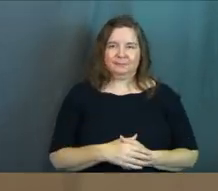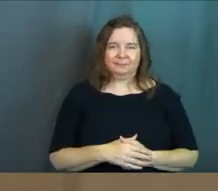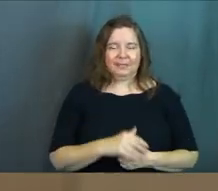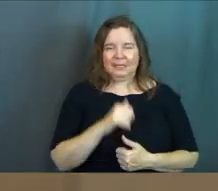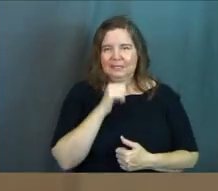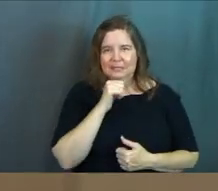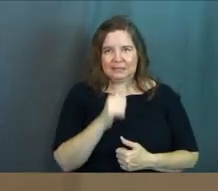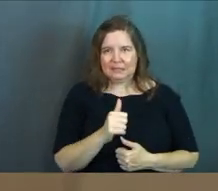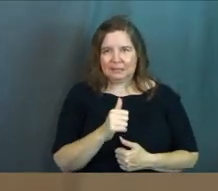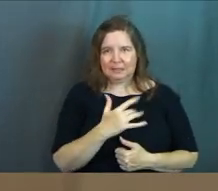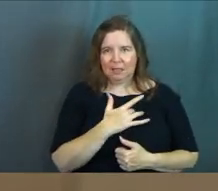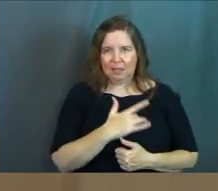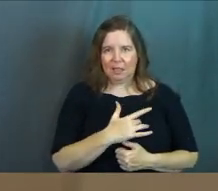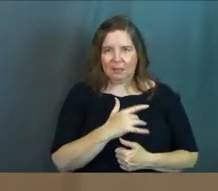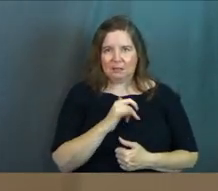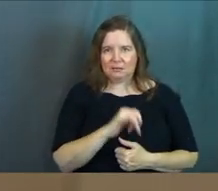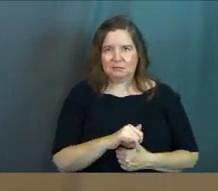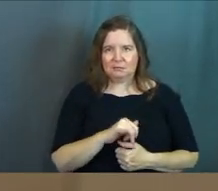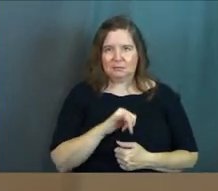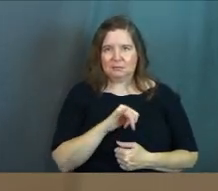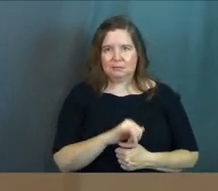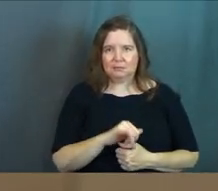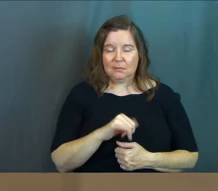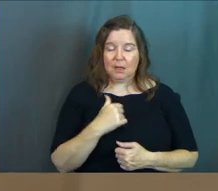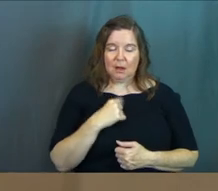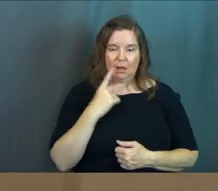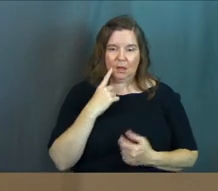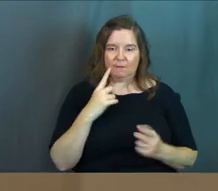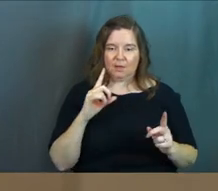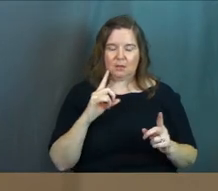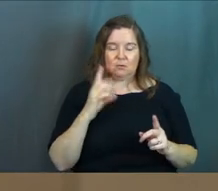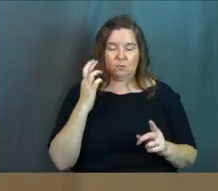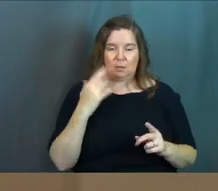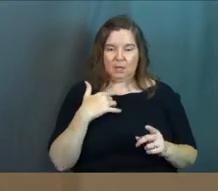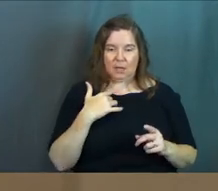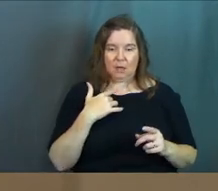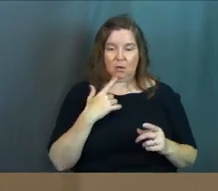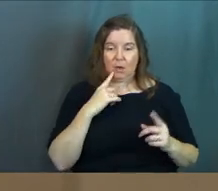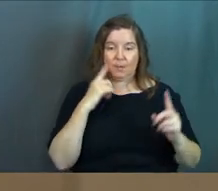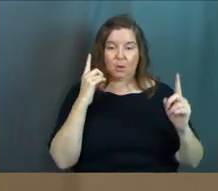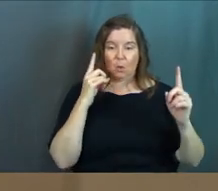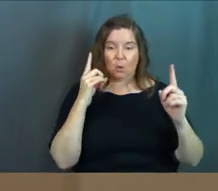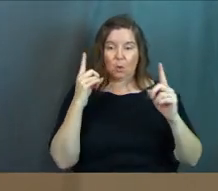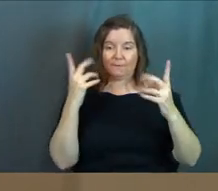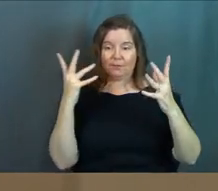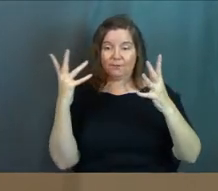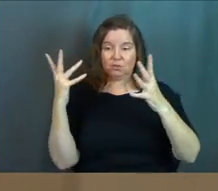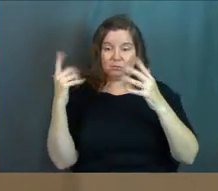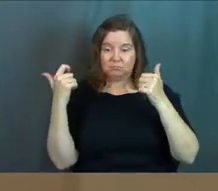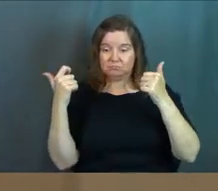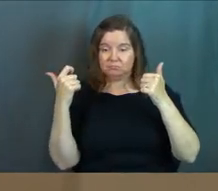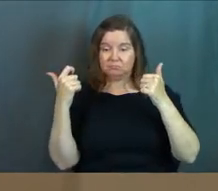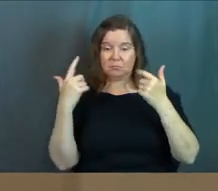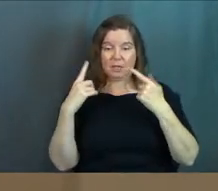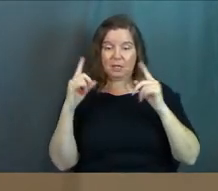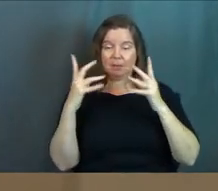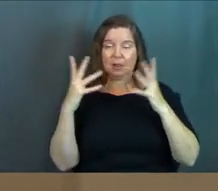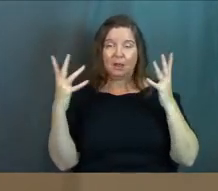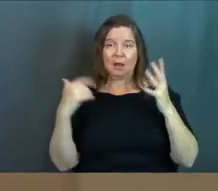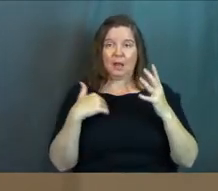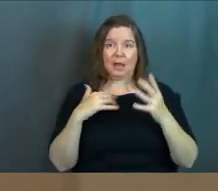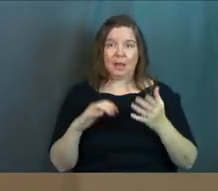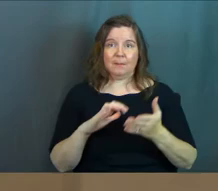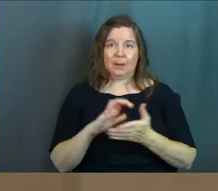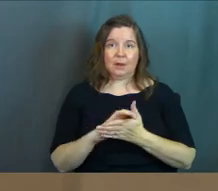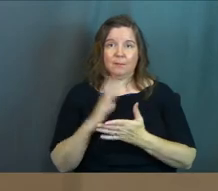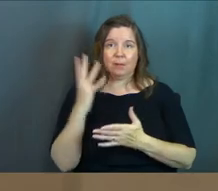And it didn't. And I got to a point that I reached all my goals. I accomplished a lot. I